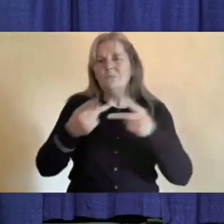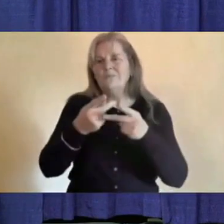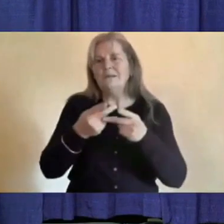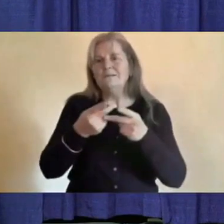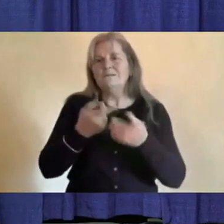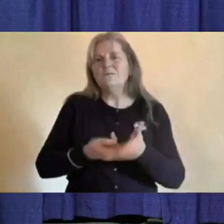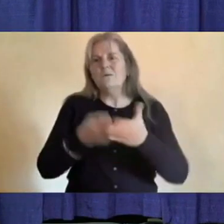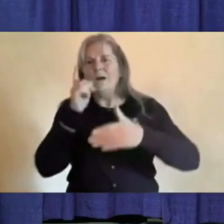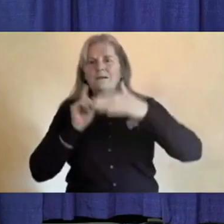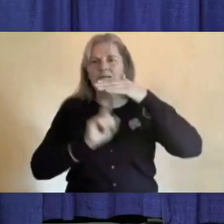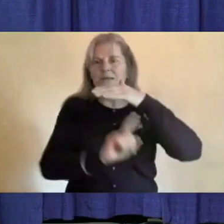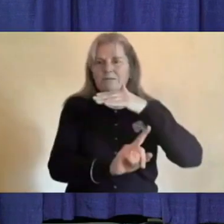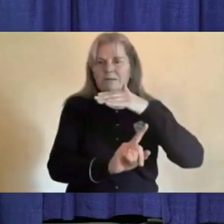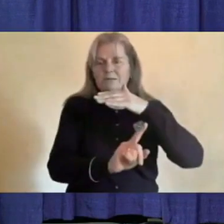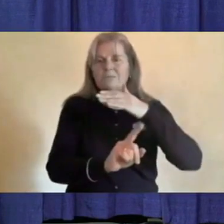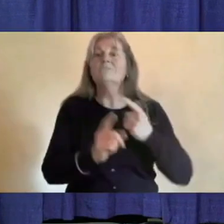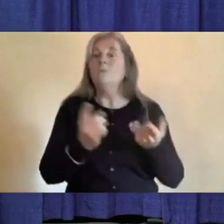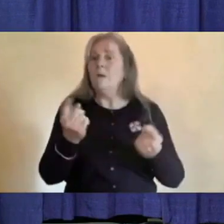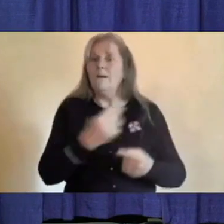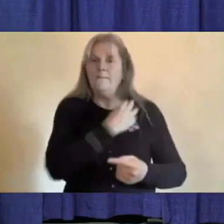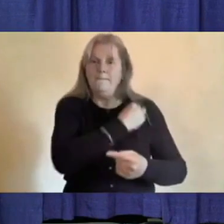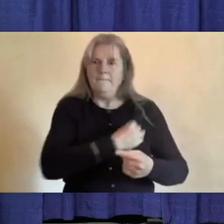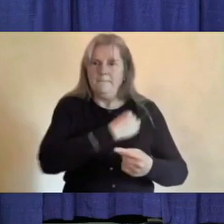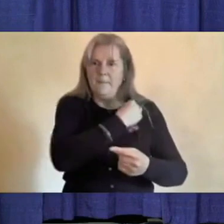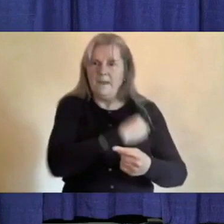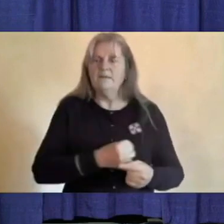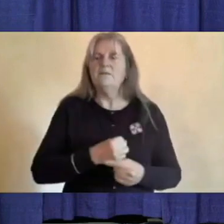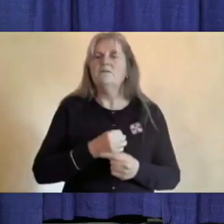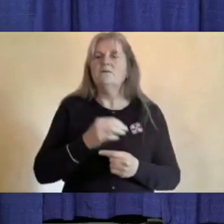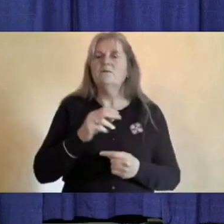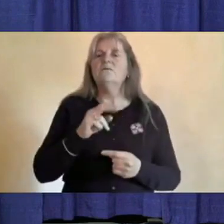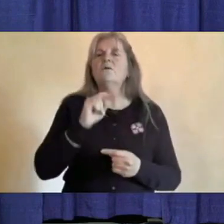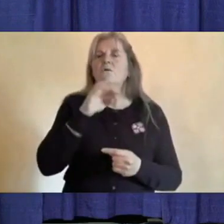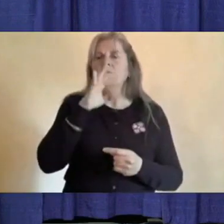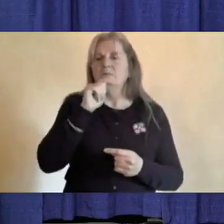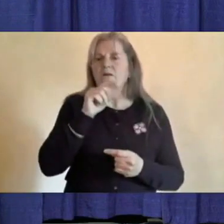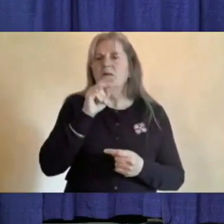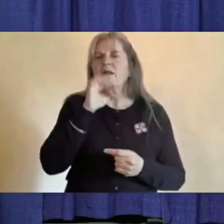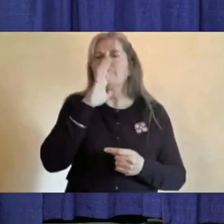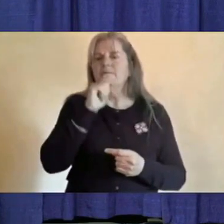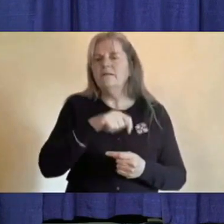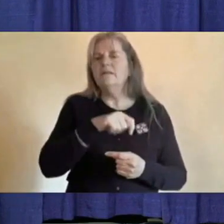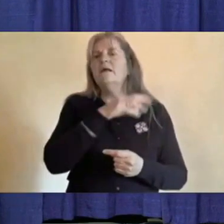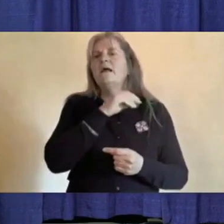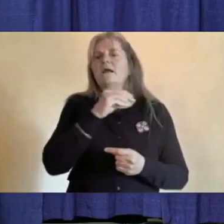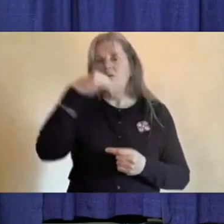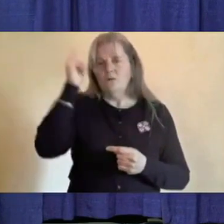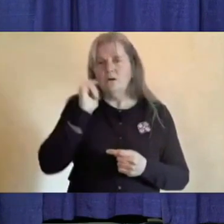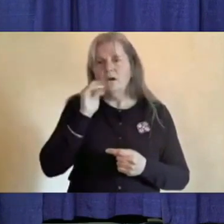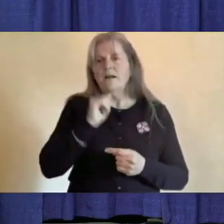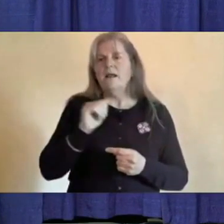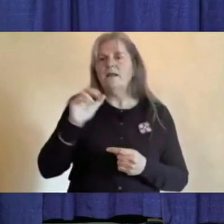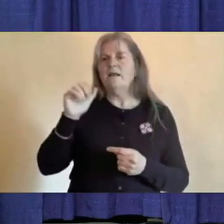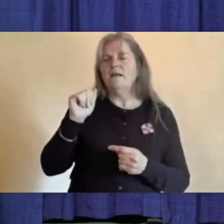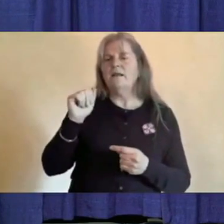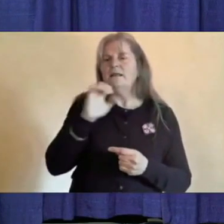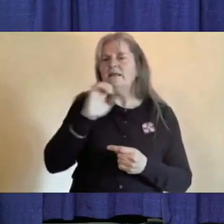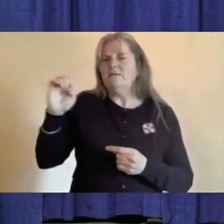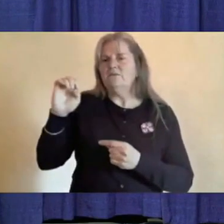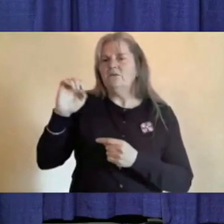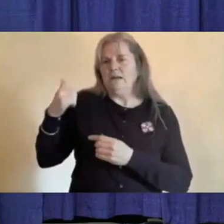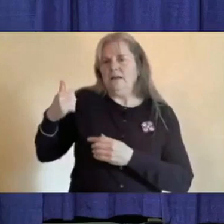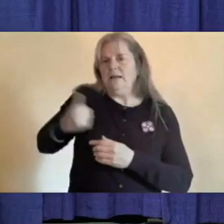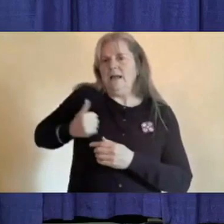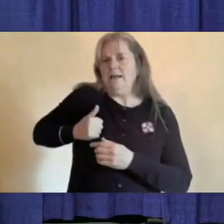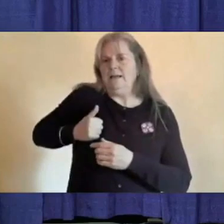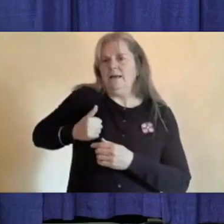Manitoba the three northern territories and the Atlantic provinces and in Yukon we have done something